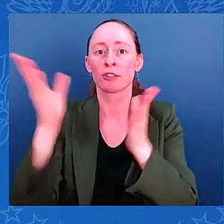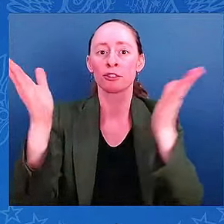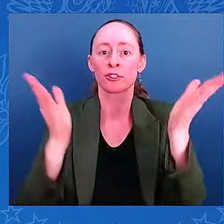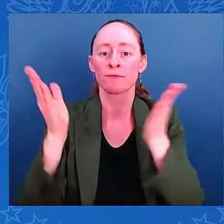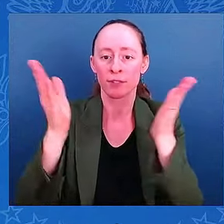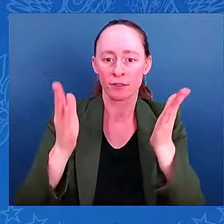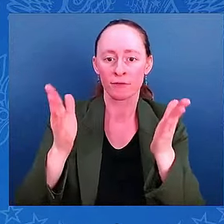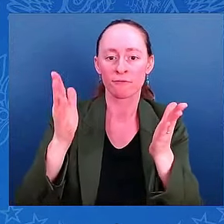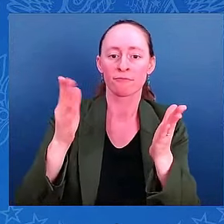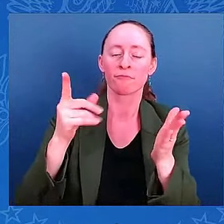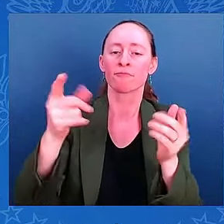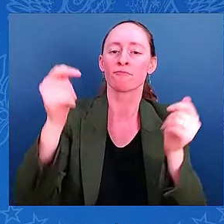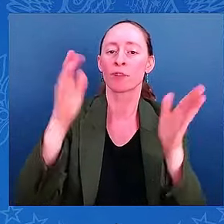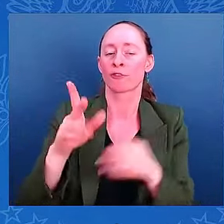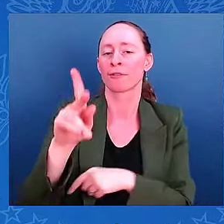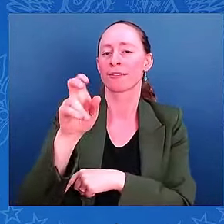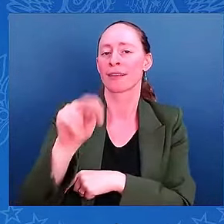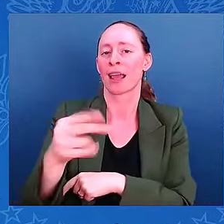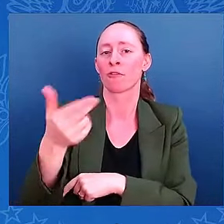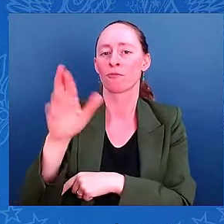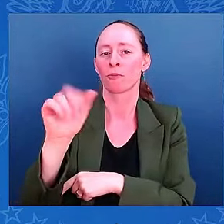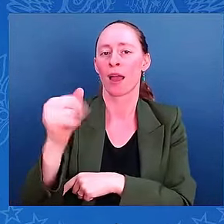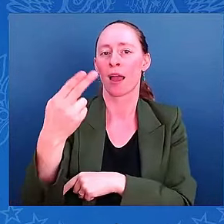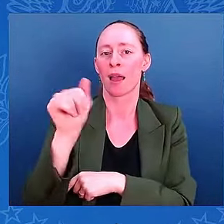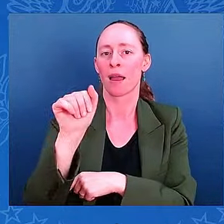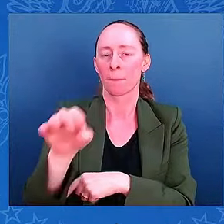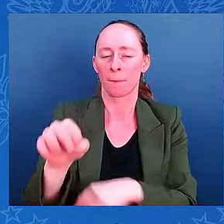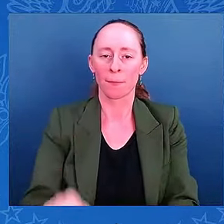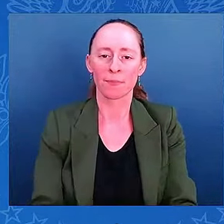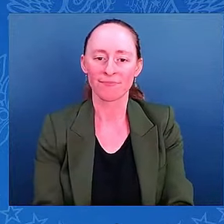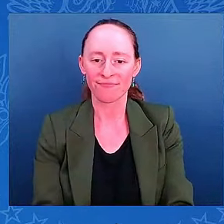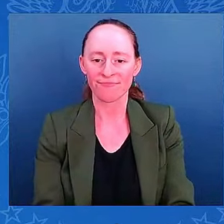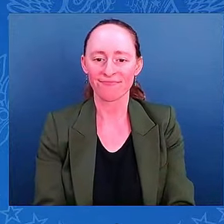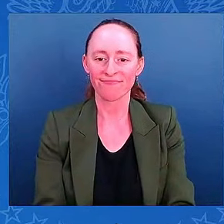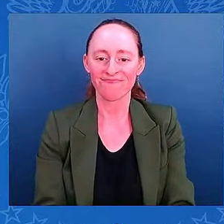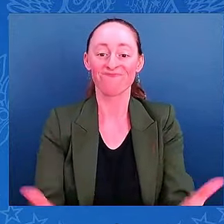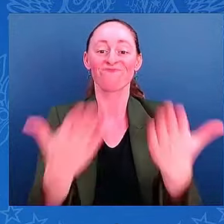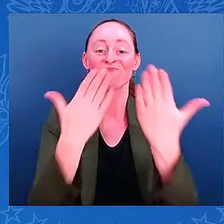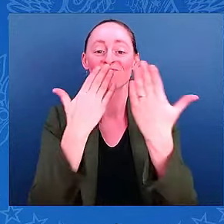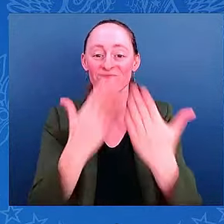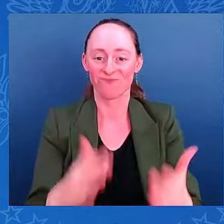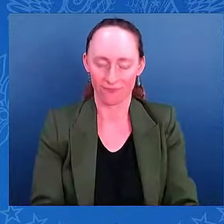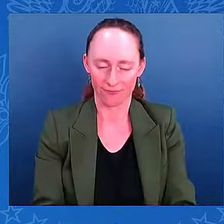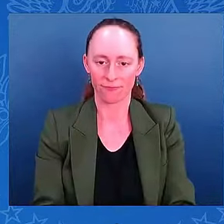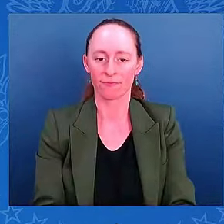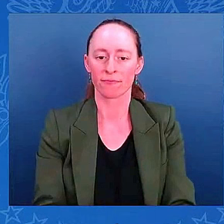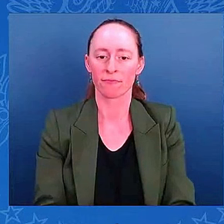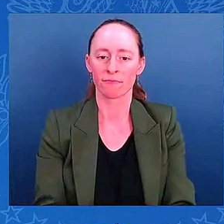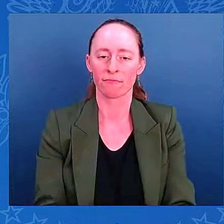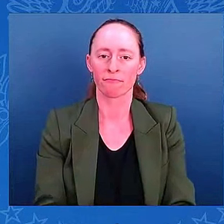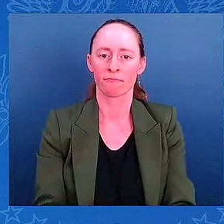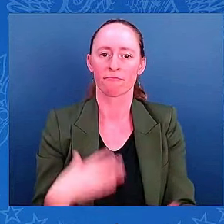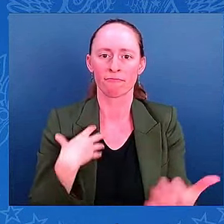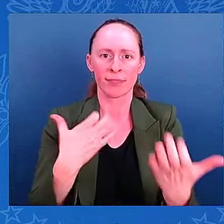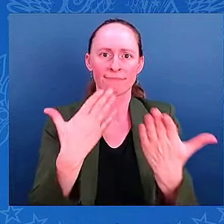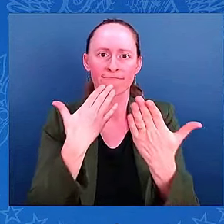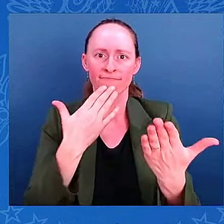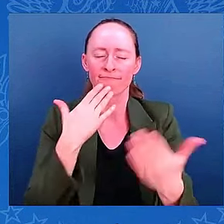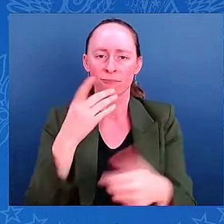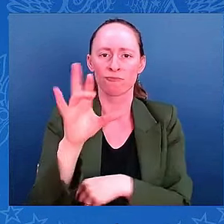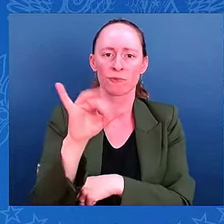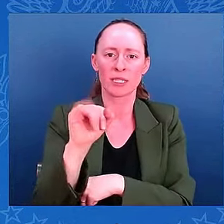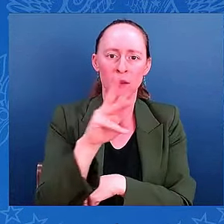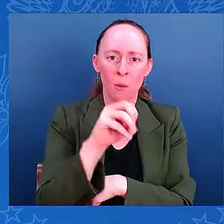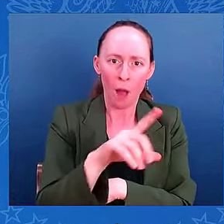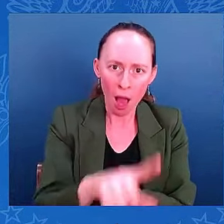Thanks, Liz. I appreciate it. And I wanted to thank Administrator Chris for everything through this. And Dr. Brennan as well. The Hurricane Center has been really